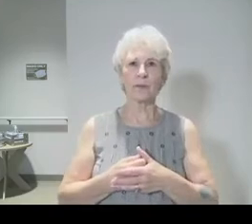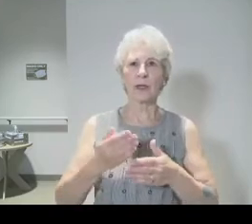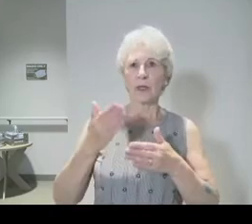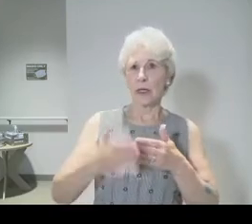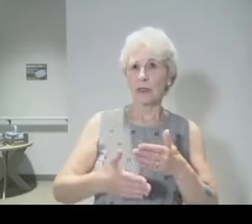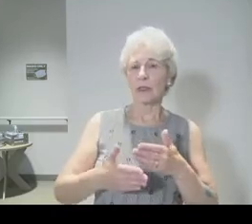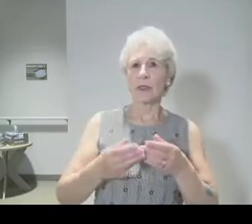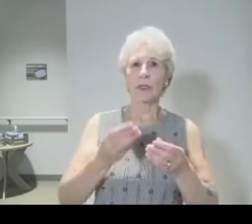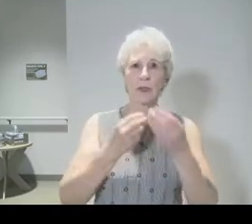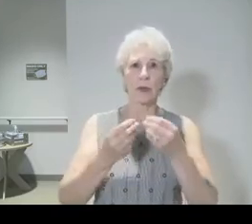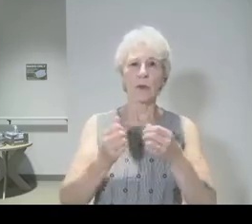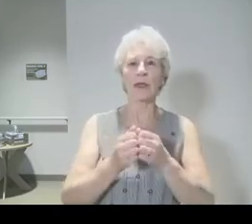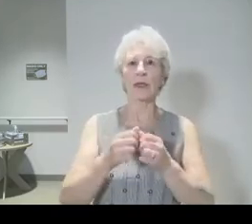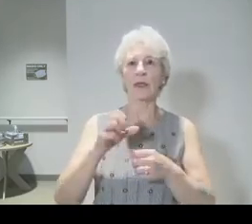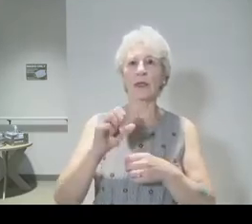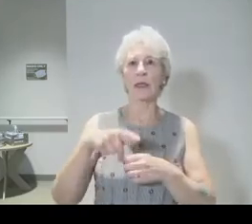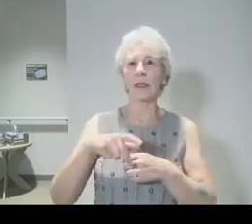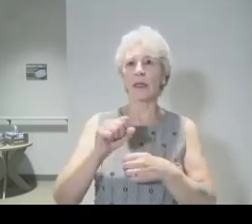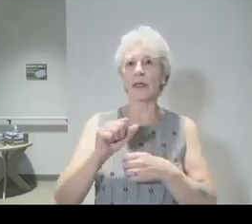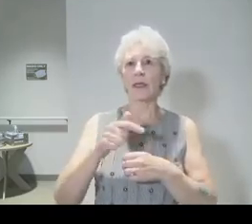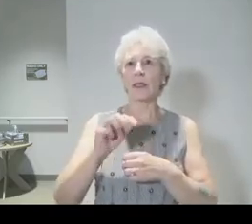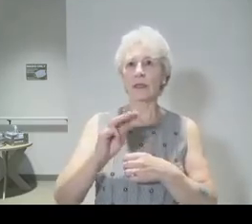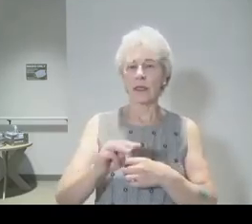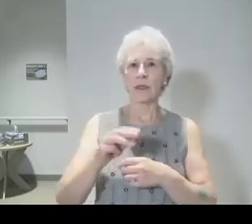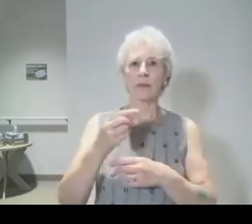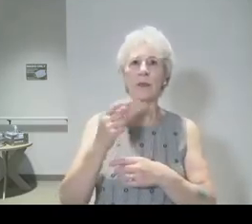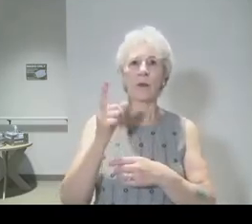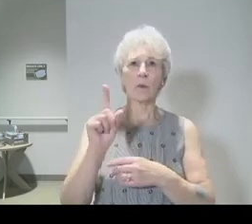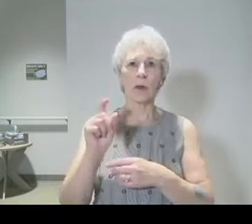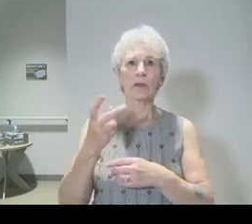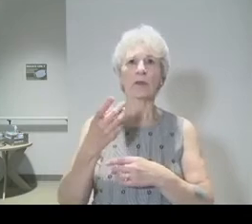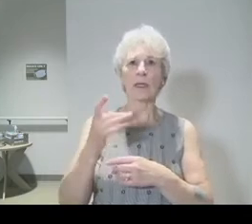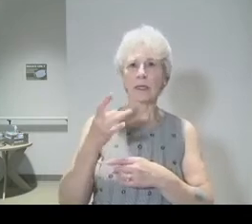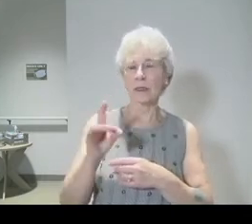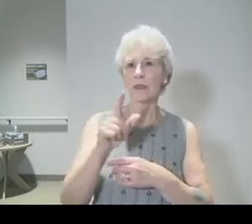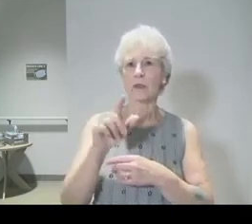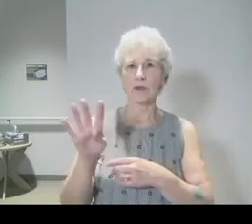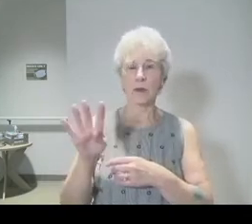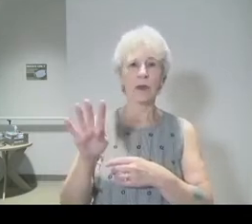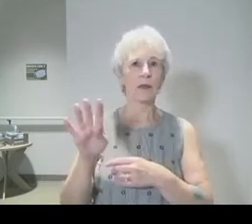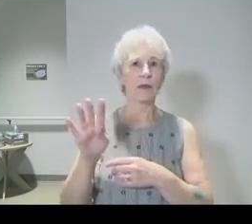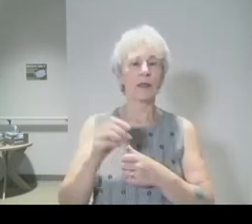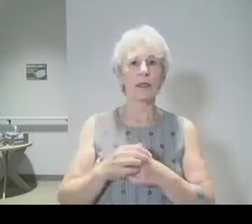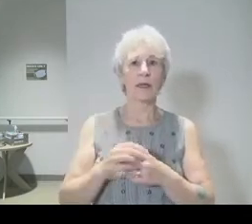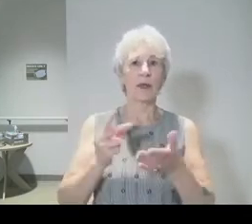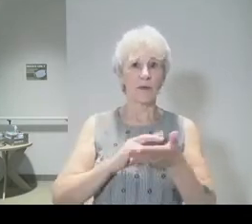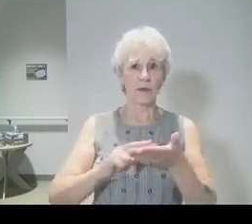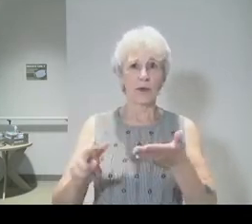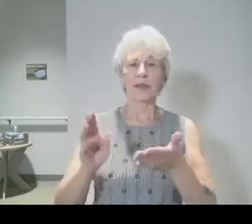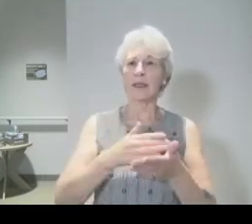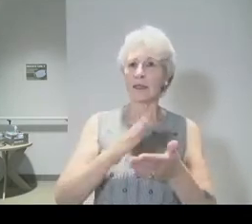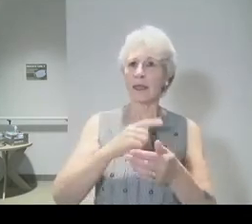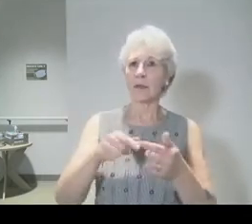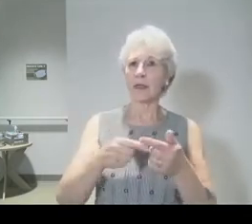with Psalm 118 and we're pretty sure that Psalm 118.24 was the verse they sang when